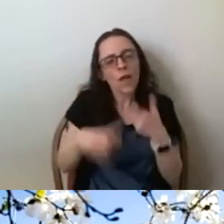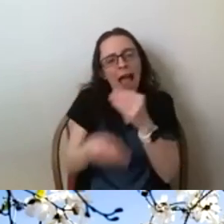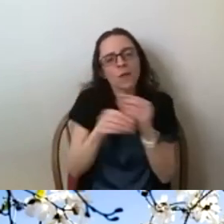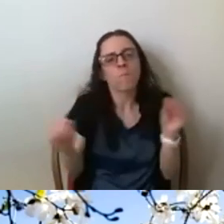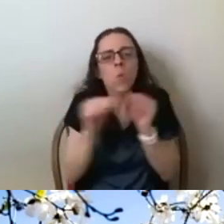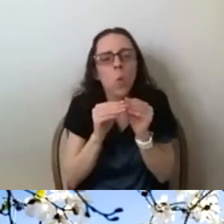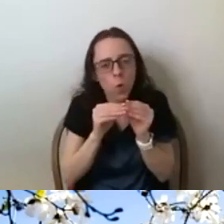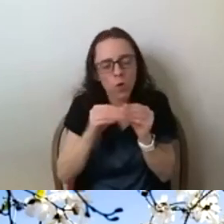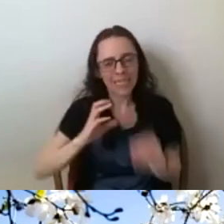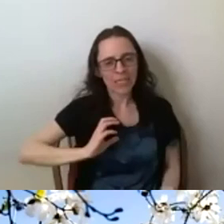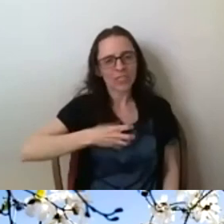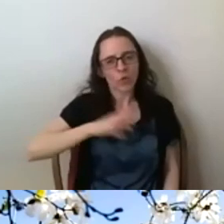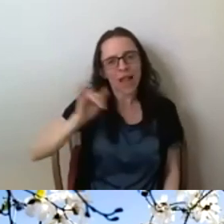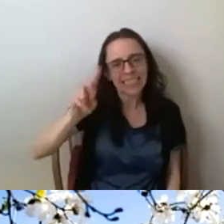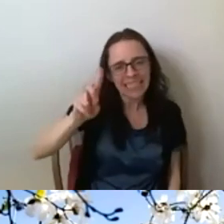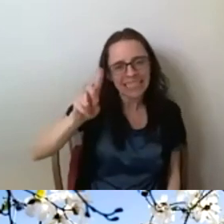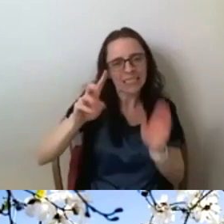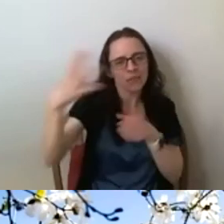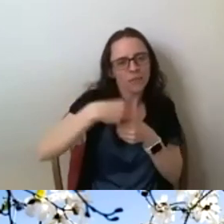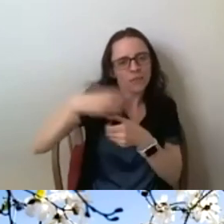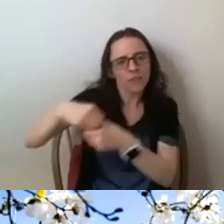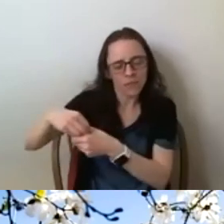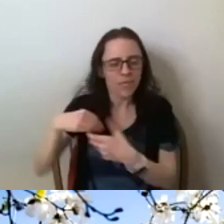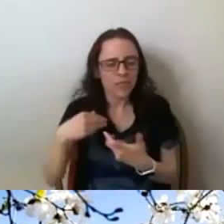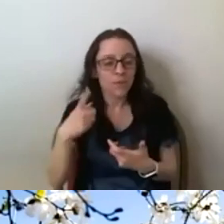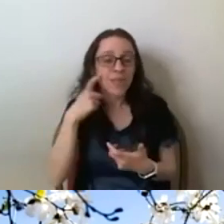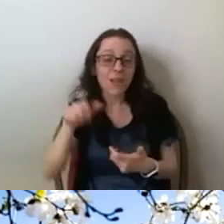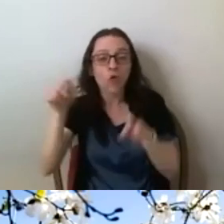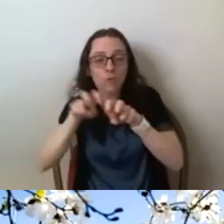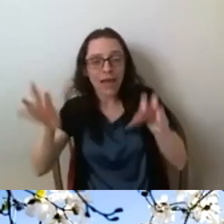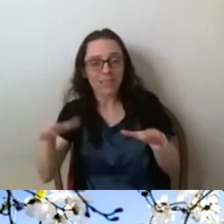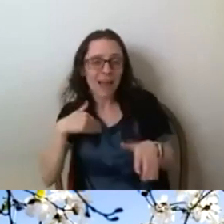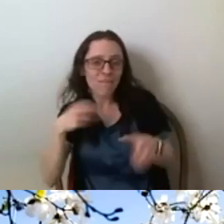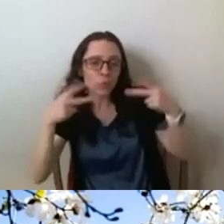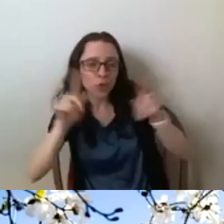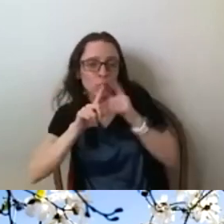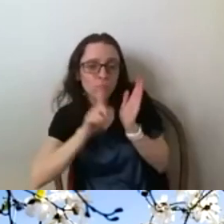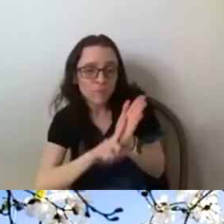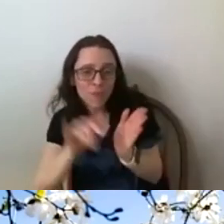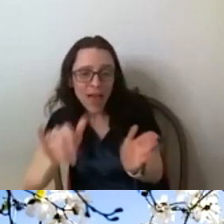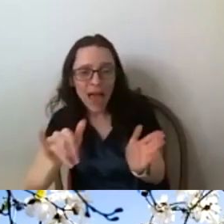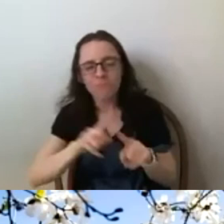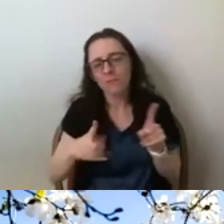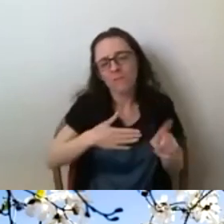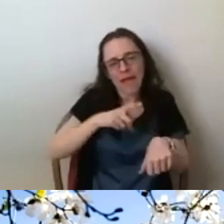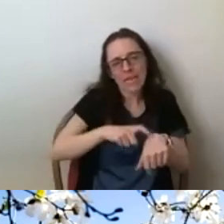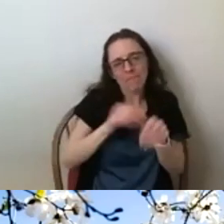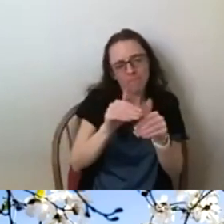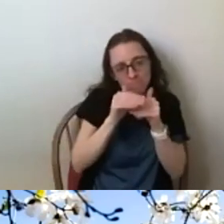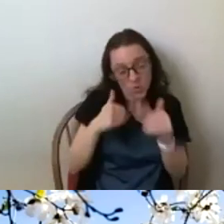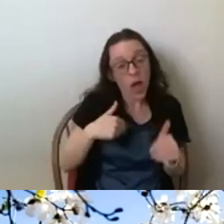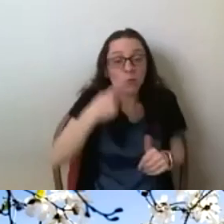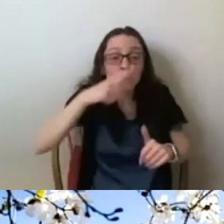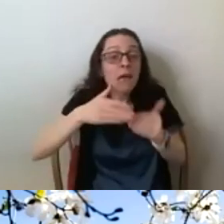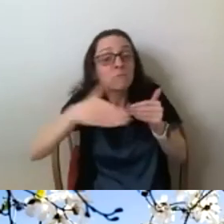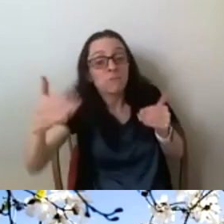panelists had focused on. So, um, if I have the opportunity, that's something I would definitely like to do. Great.